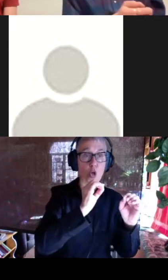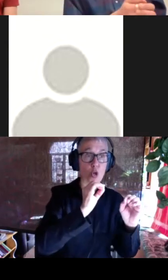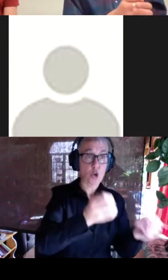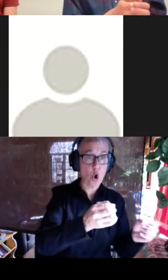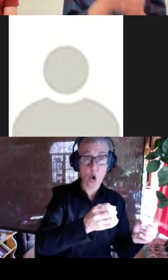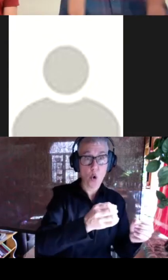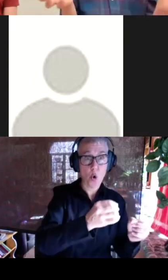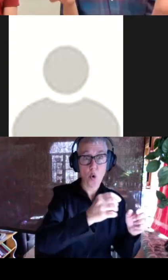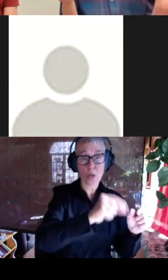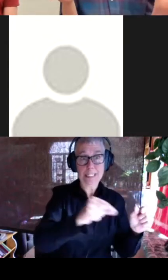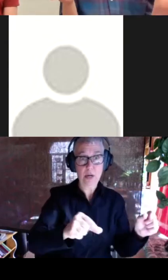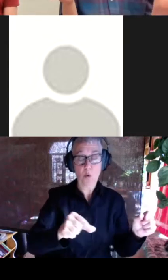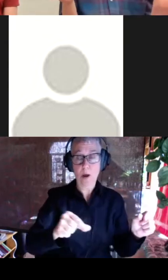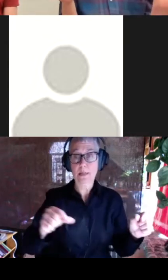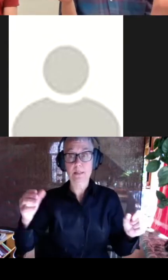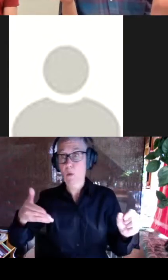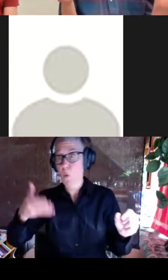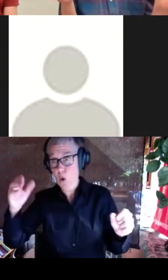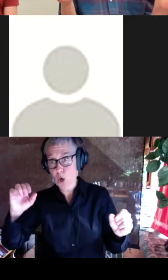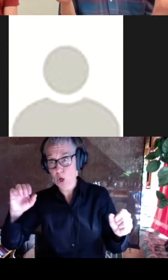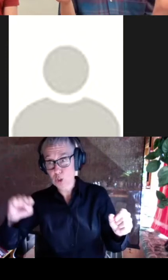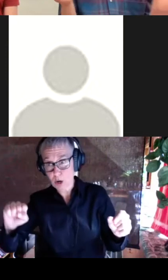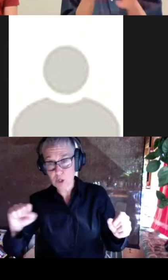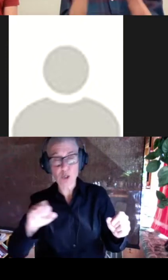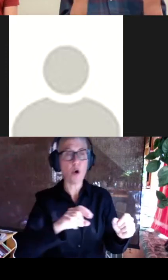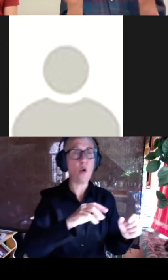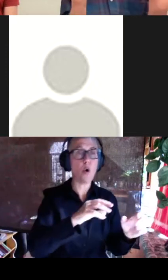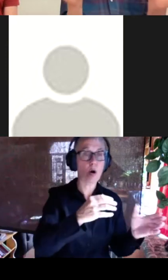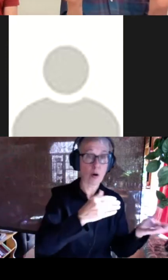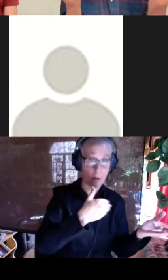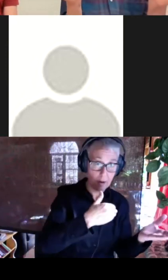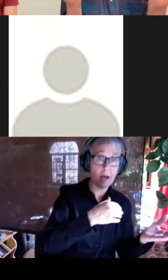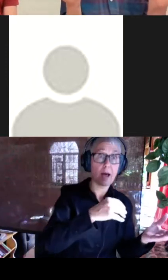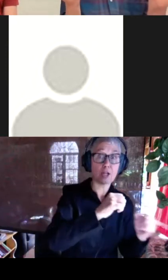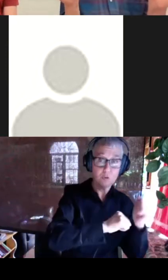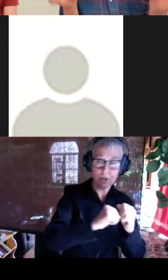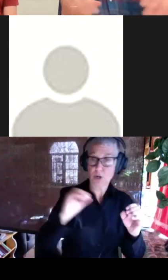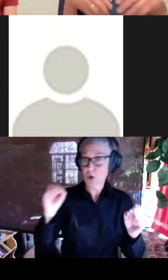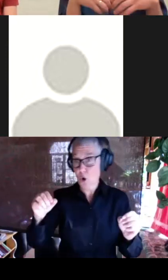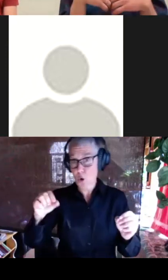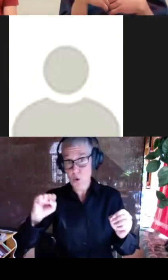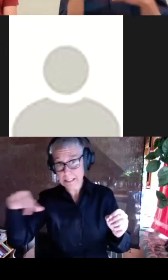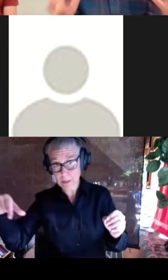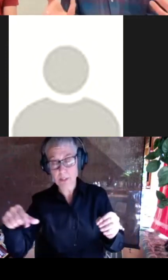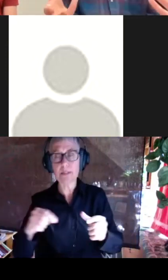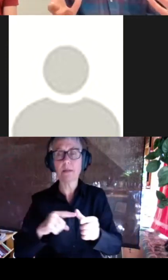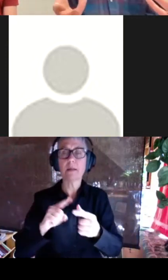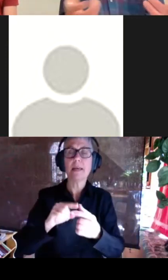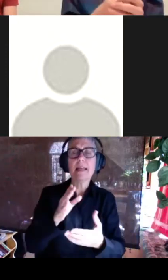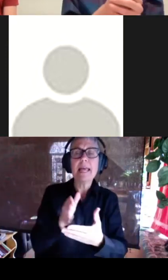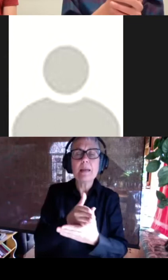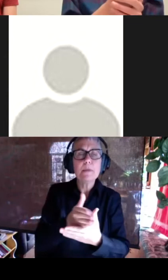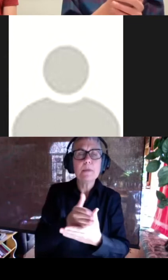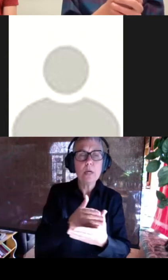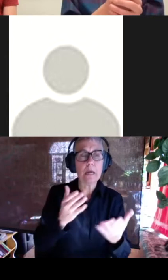but there's a lot of interesting design problems kind of in between these two boundary conditions where maybe you're trying to do loop